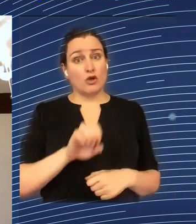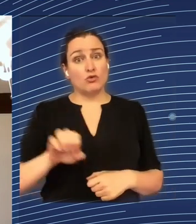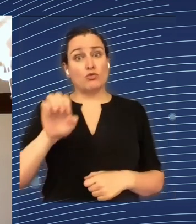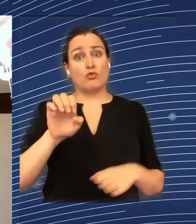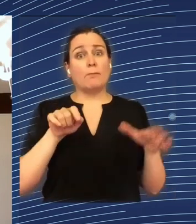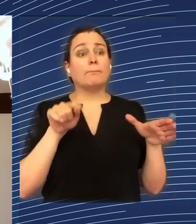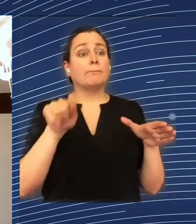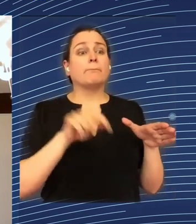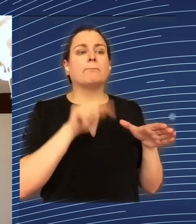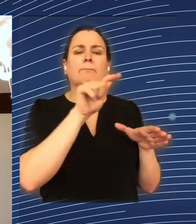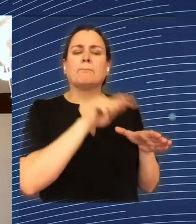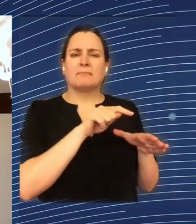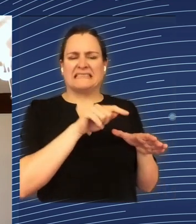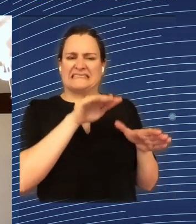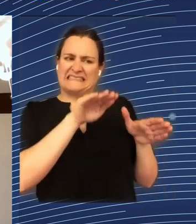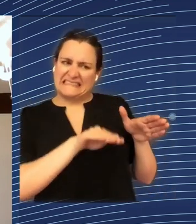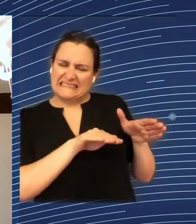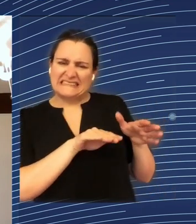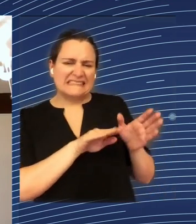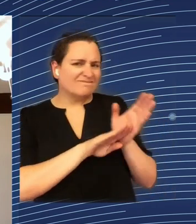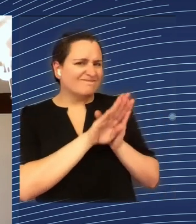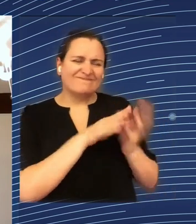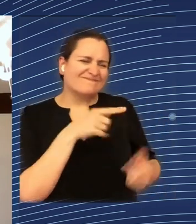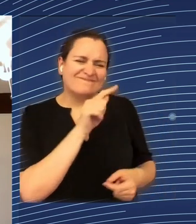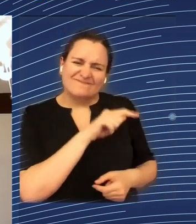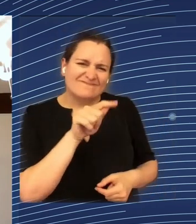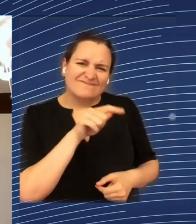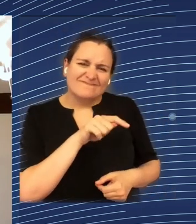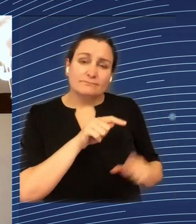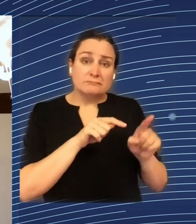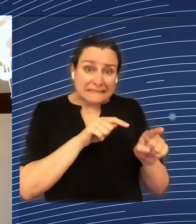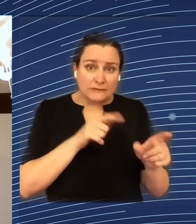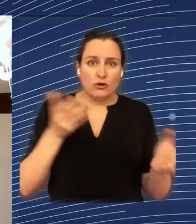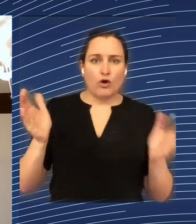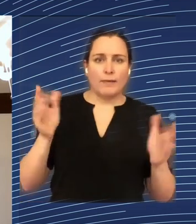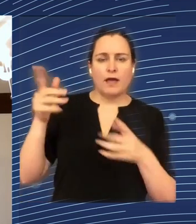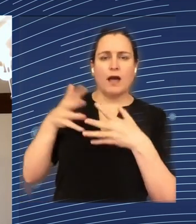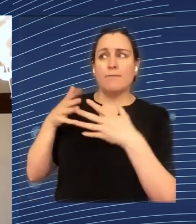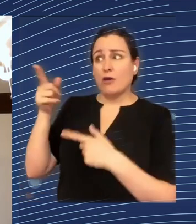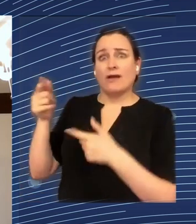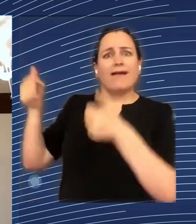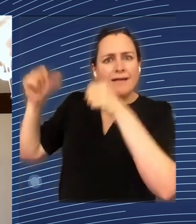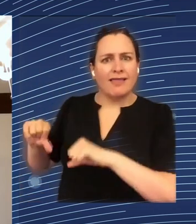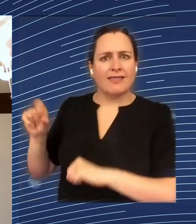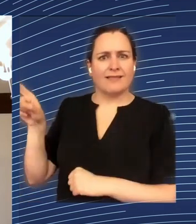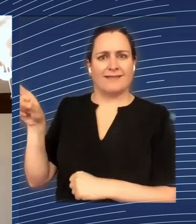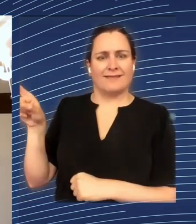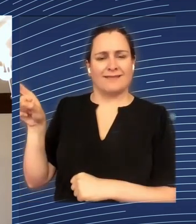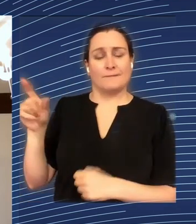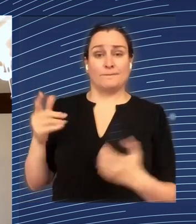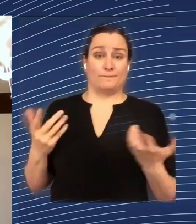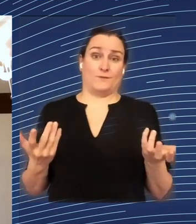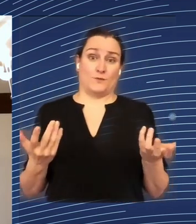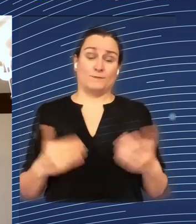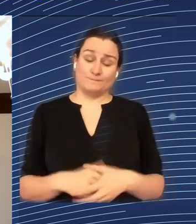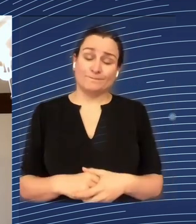as in the US is, I think, the stylized fact. And that's true both at an individual level, income inequality, but I